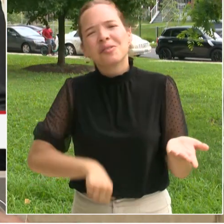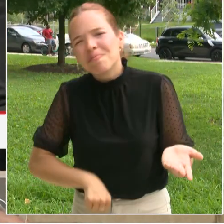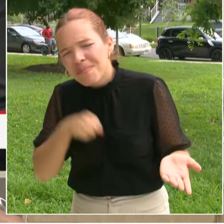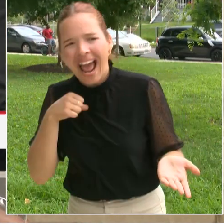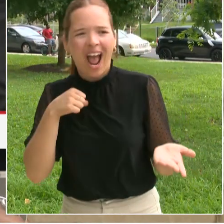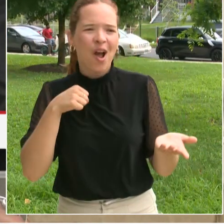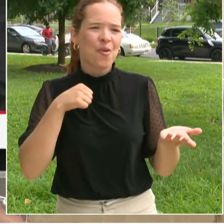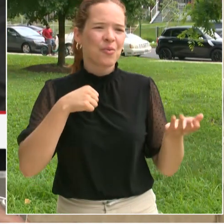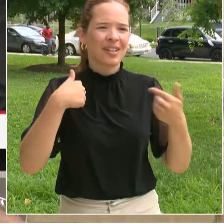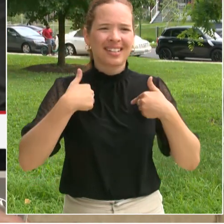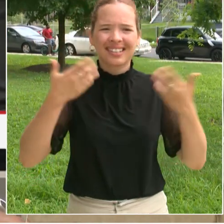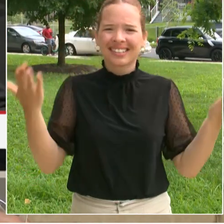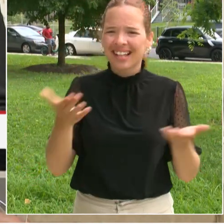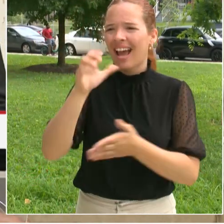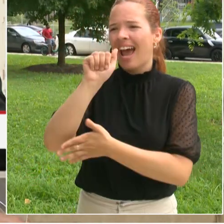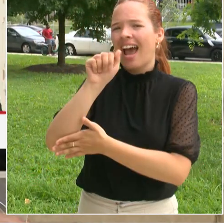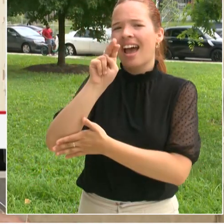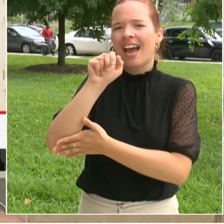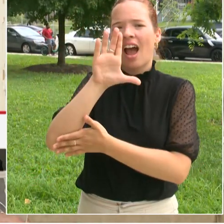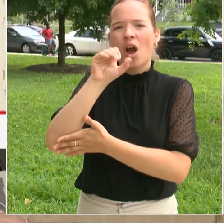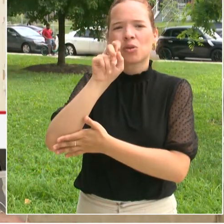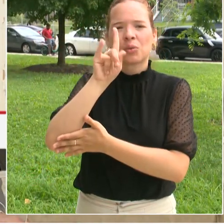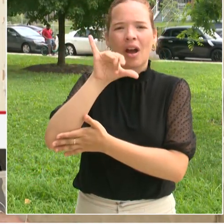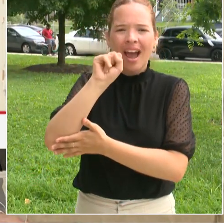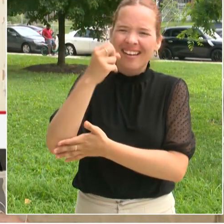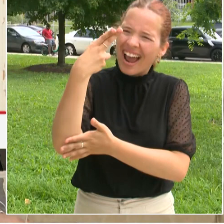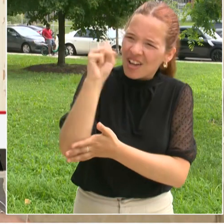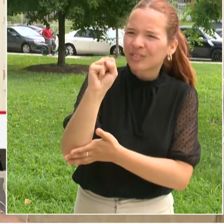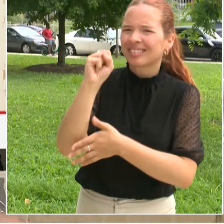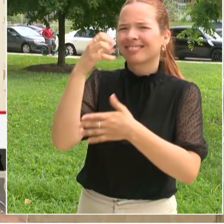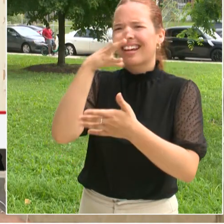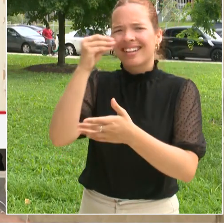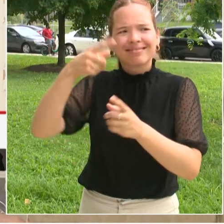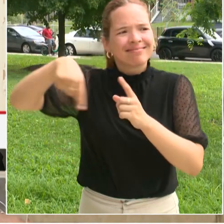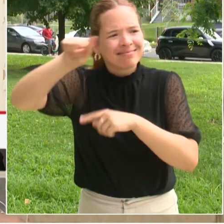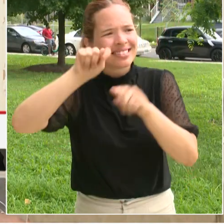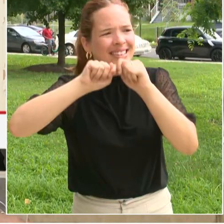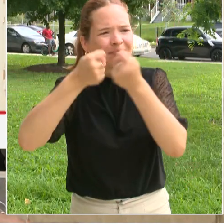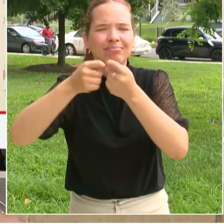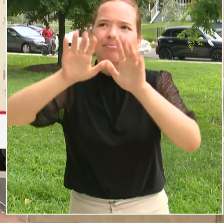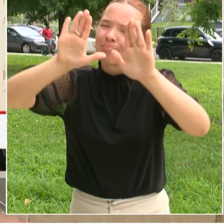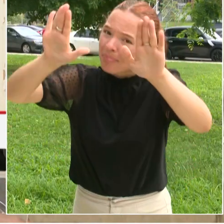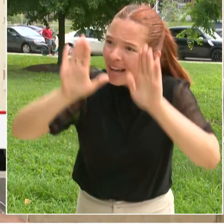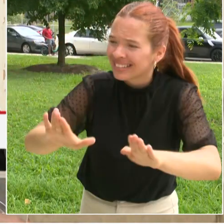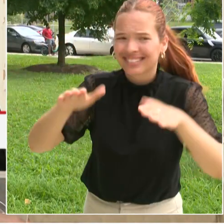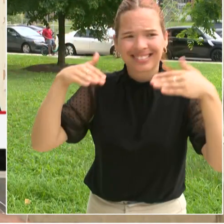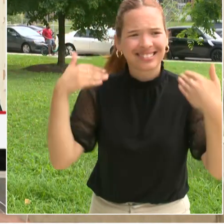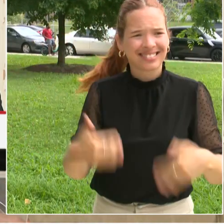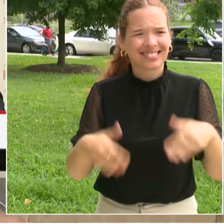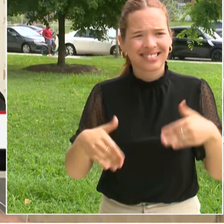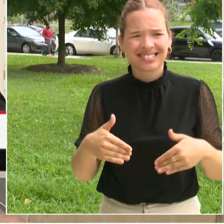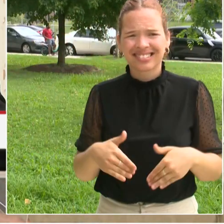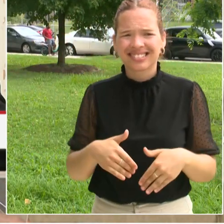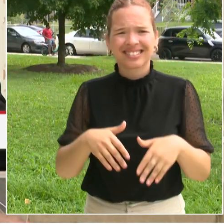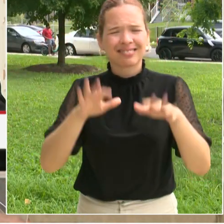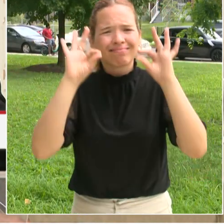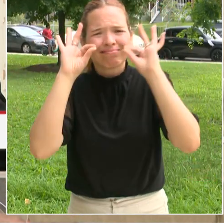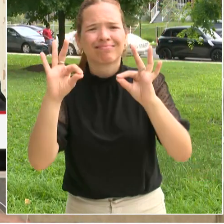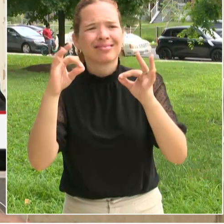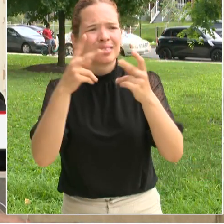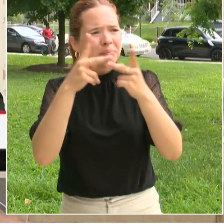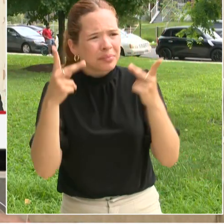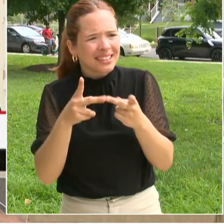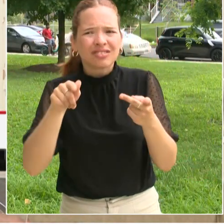place to have this conversation about wellness and health as our students are learning in very innovative ways